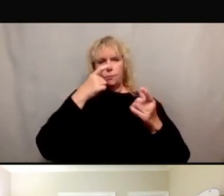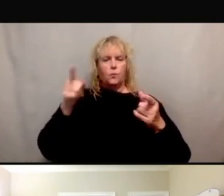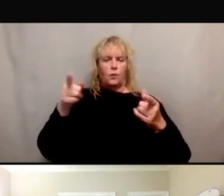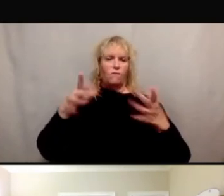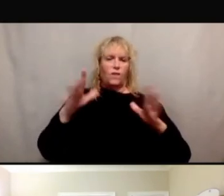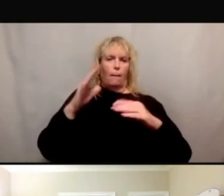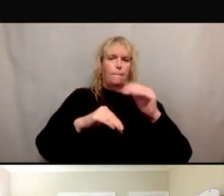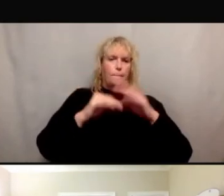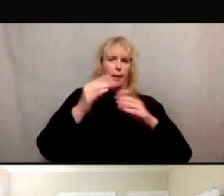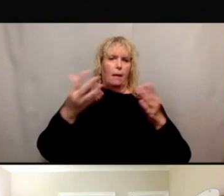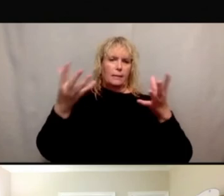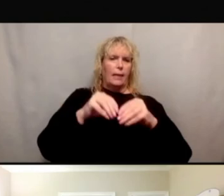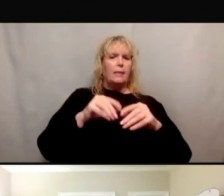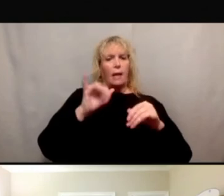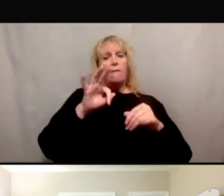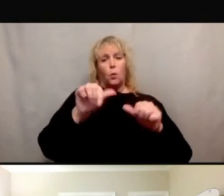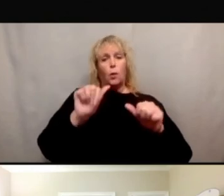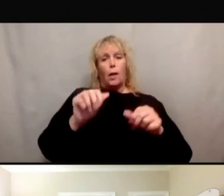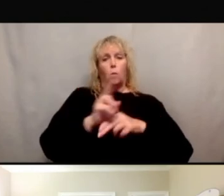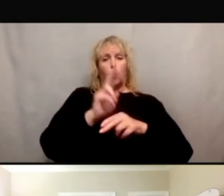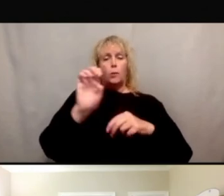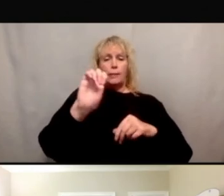If you can use e-consent.